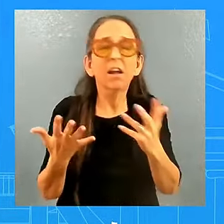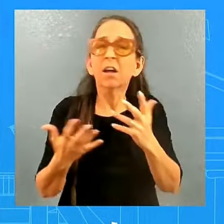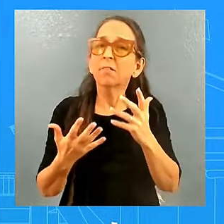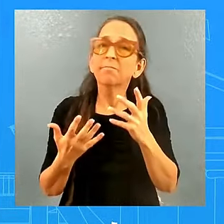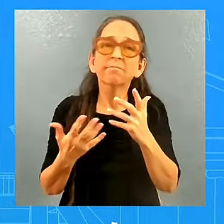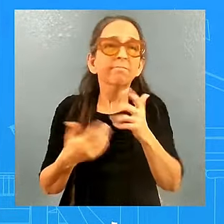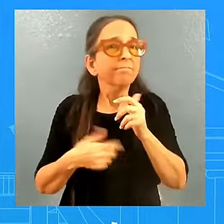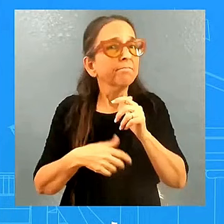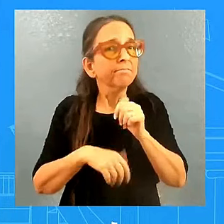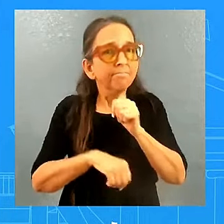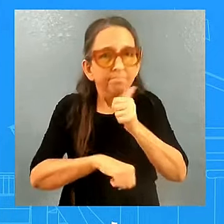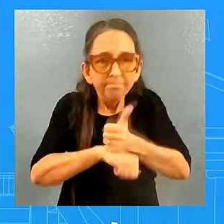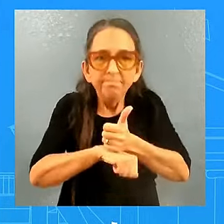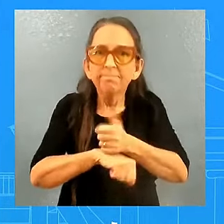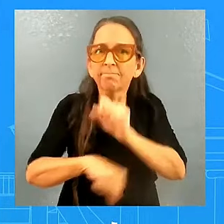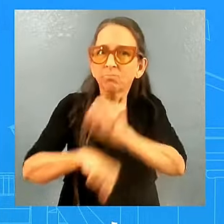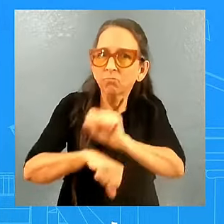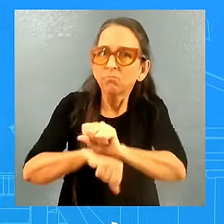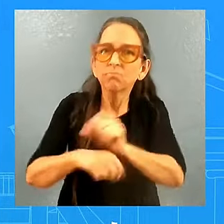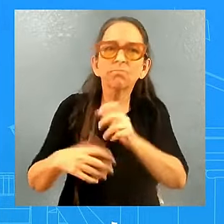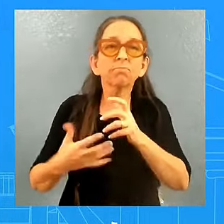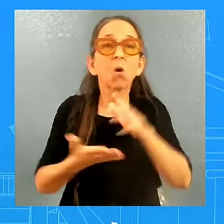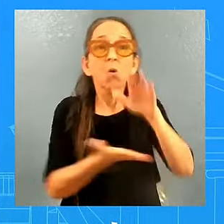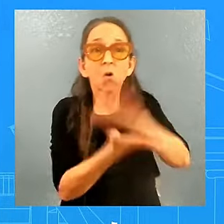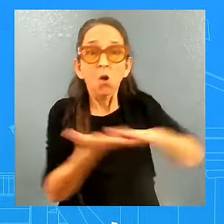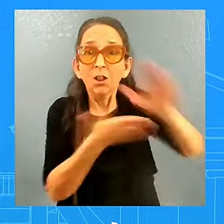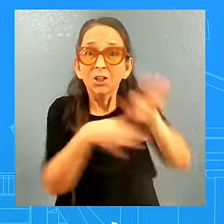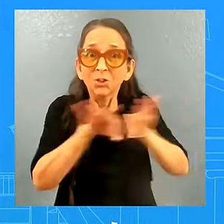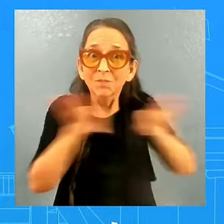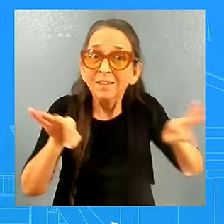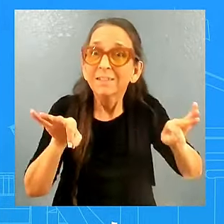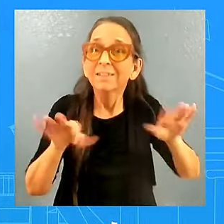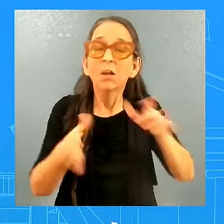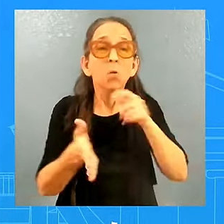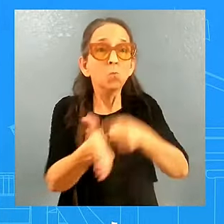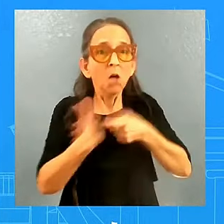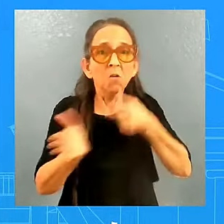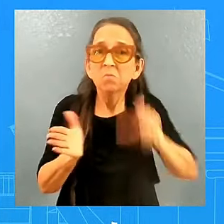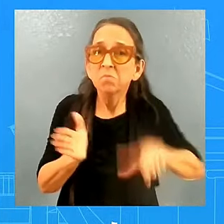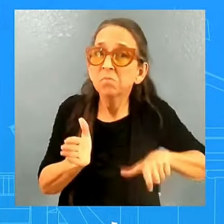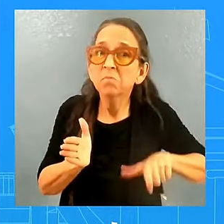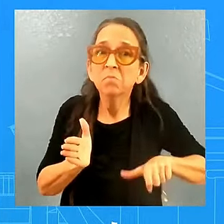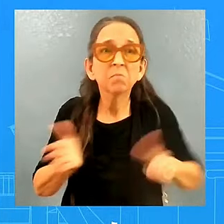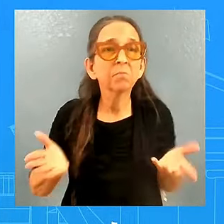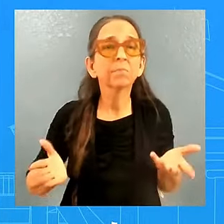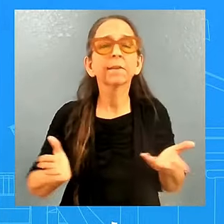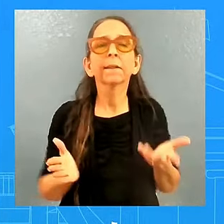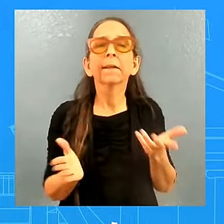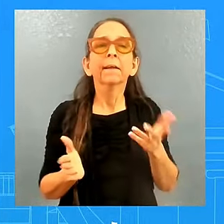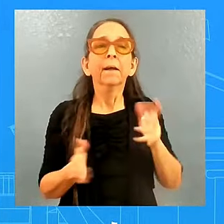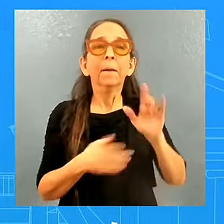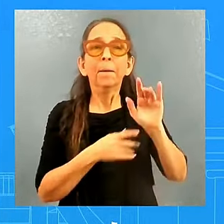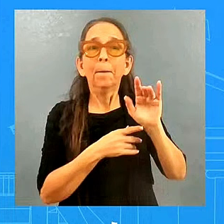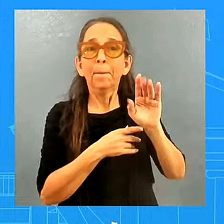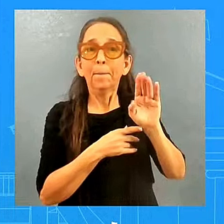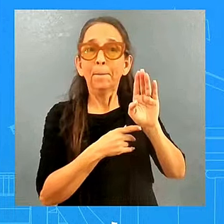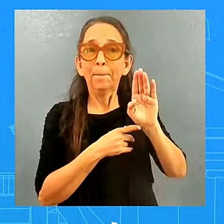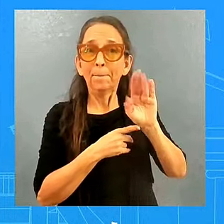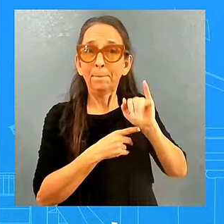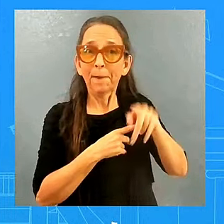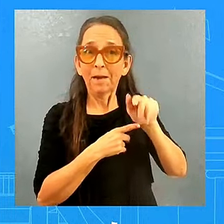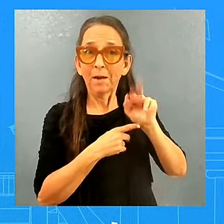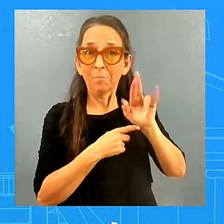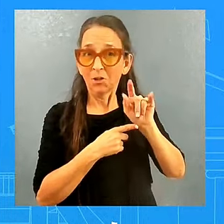degree, right? Think about the Bipartist Infrastructure Act. You think about the Chips and Science Act. Those legislation created